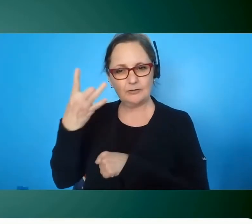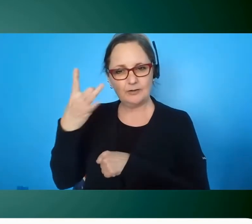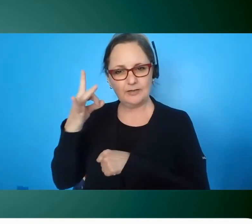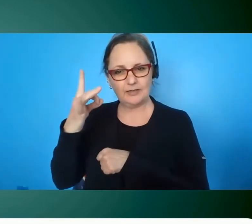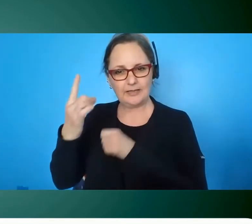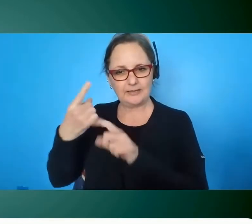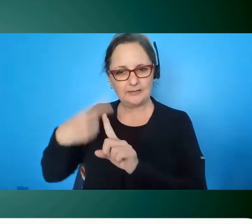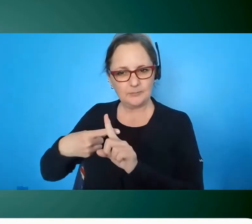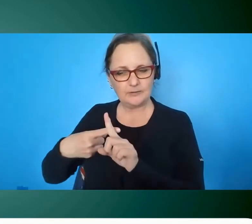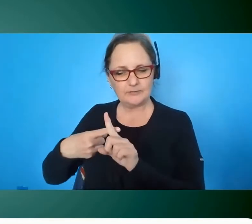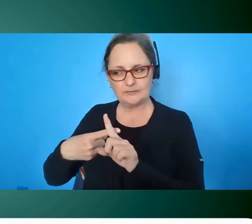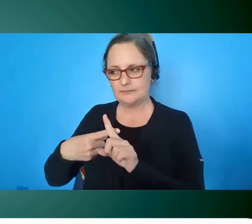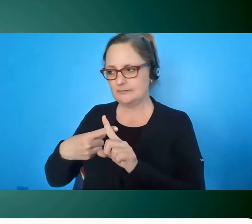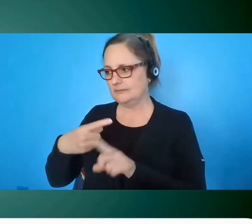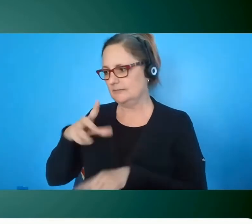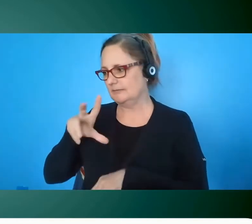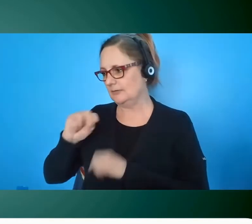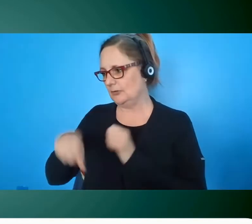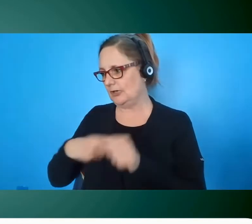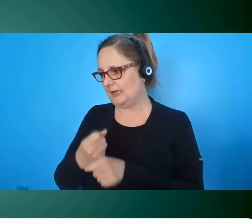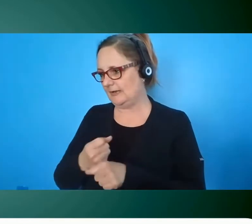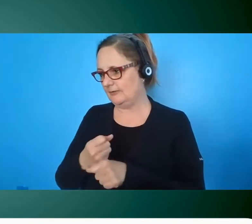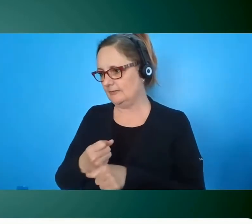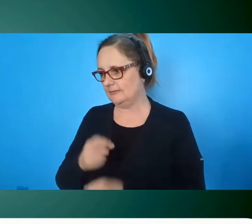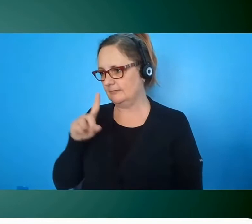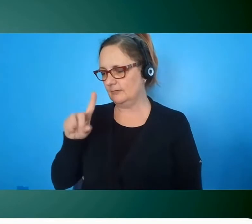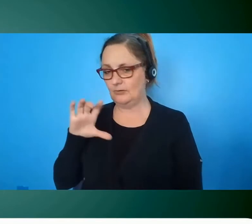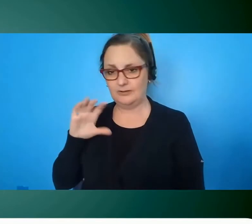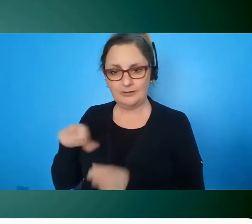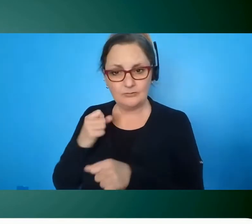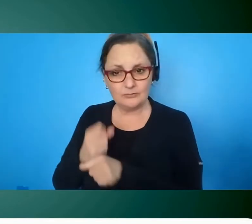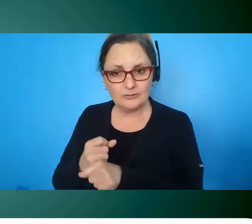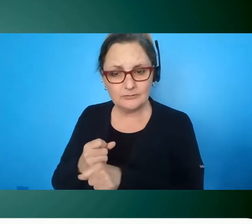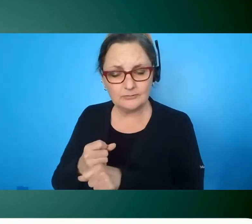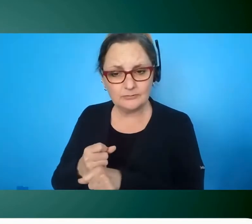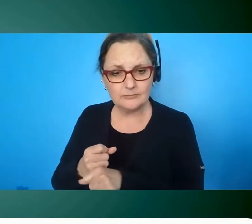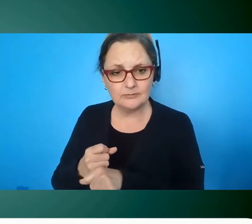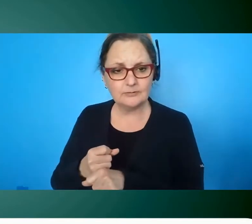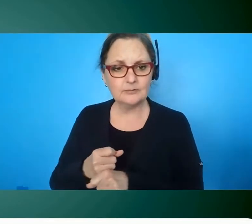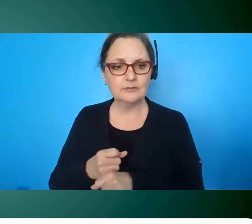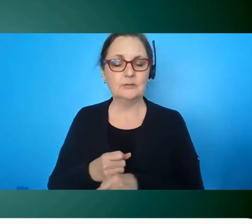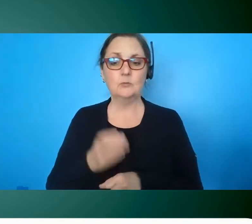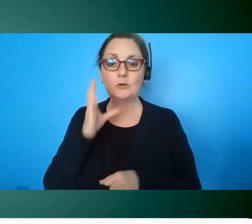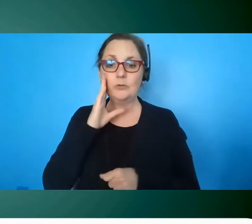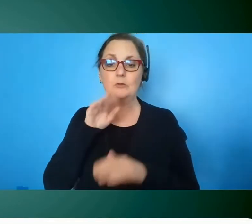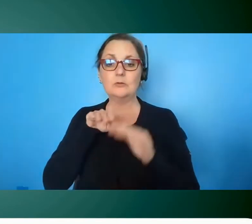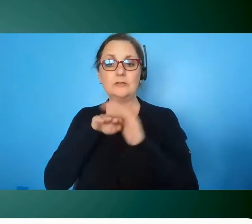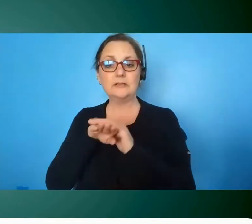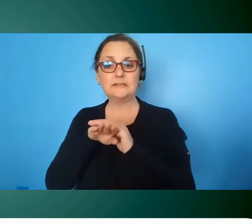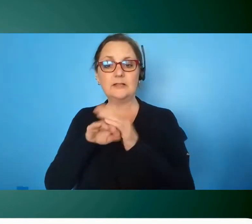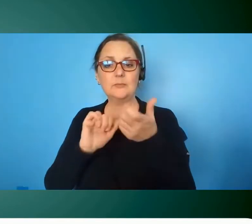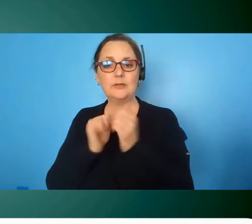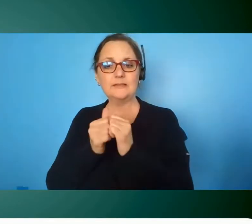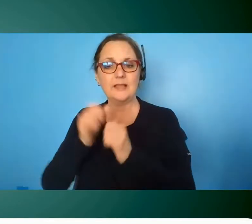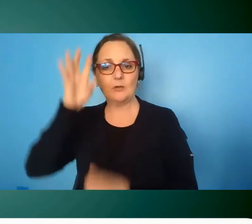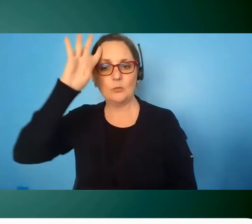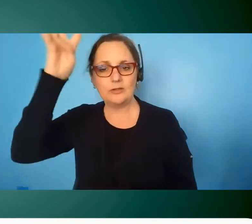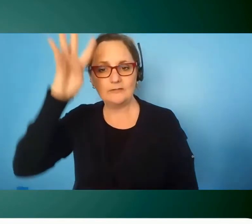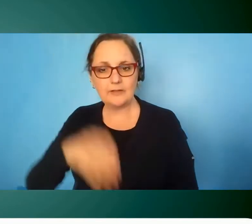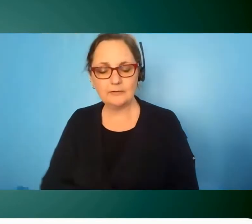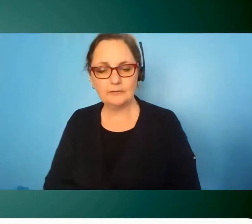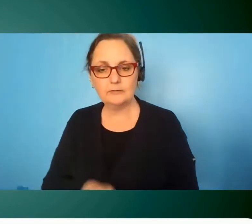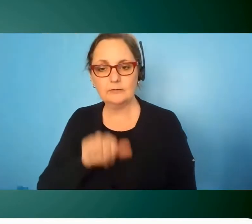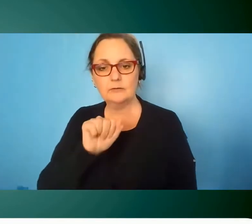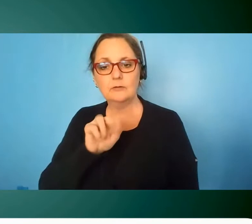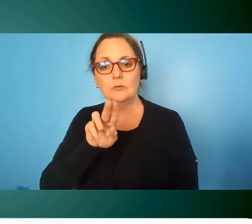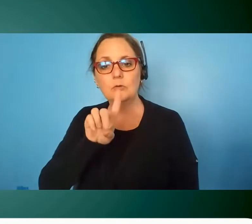from the last century or more what we know with that is that accessibility is the route to innovation just think about audiobooks for a minute they